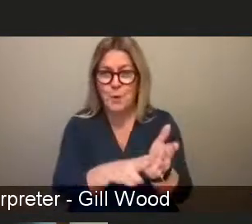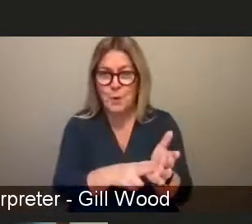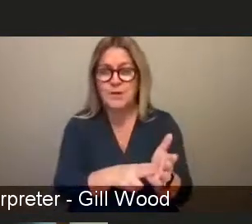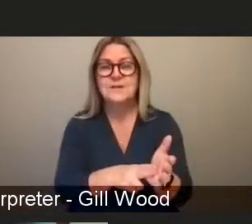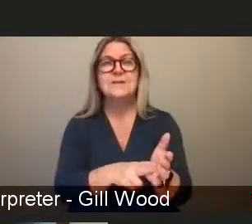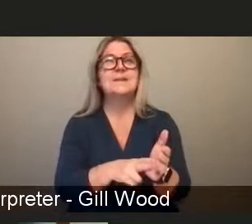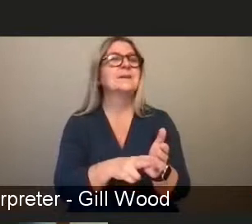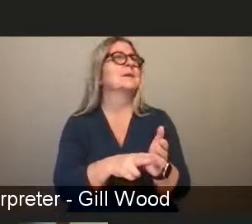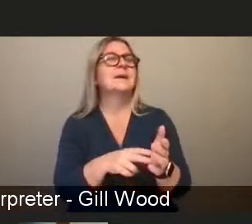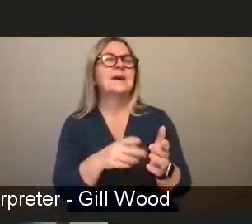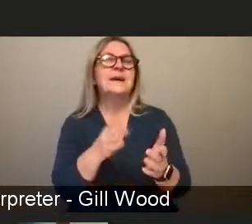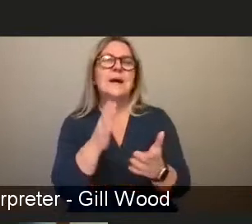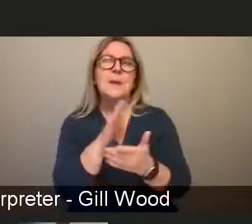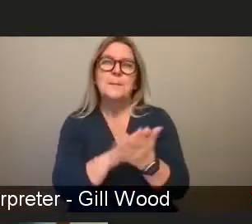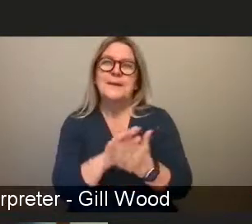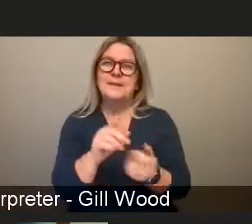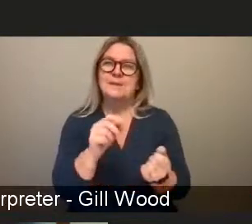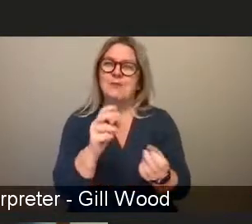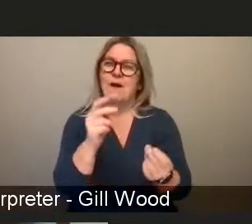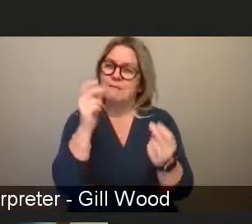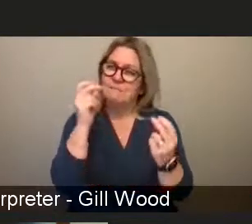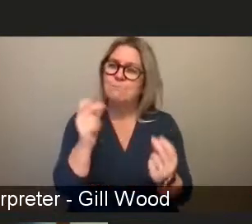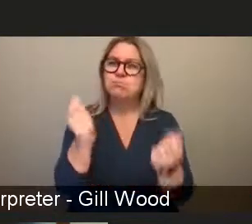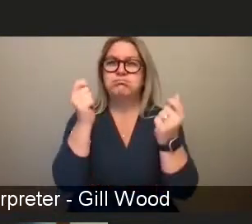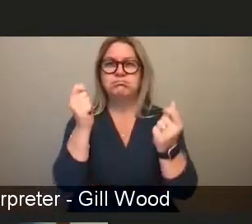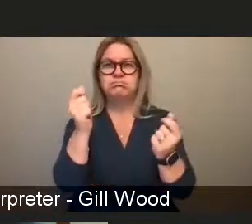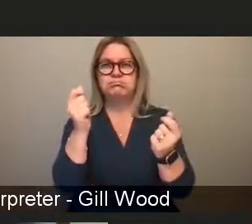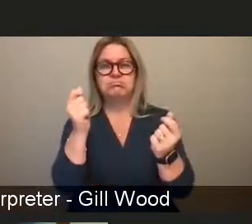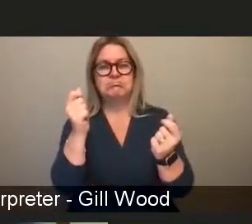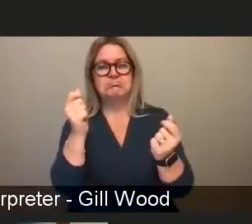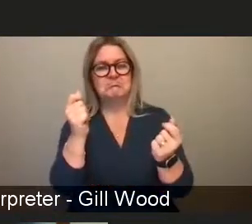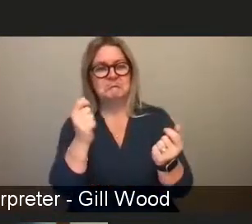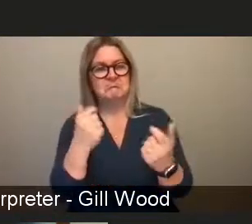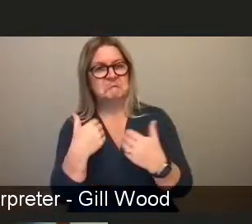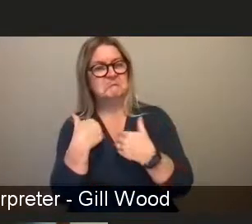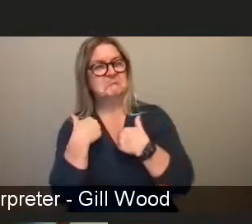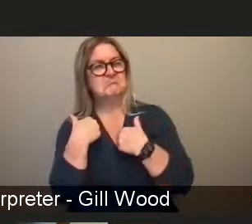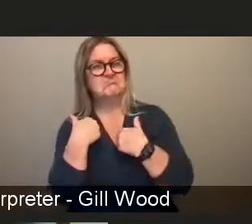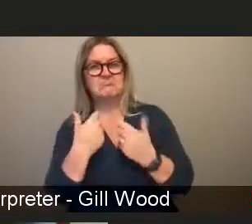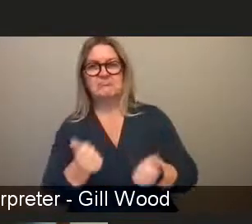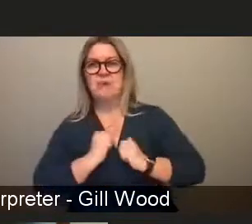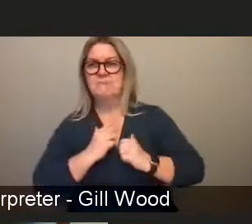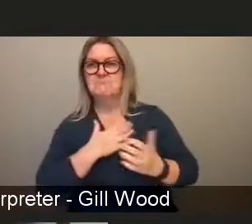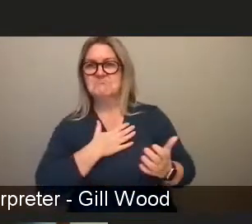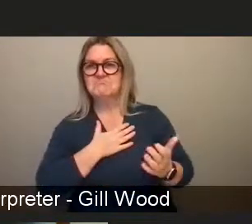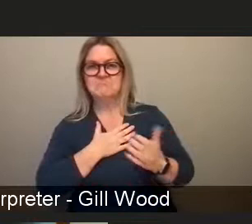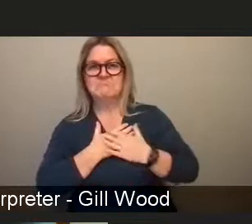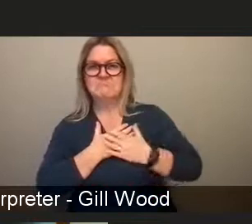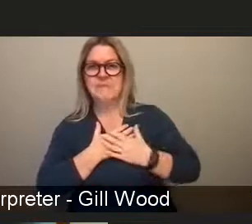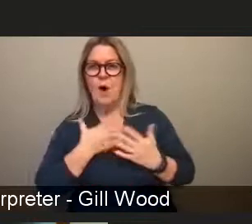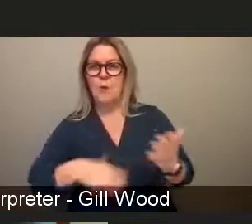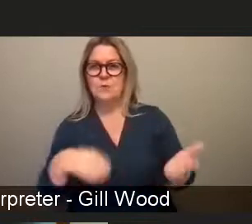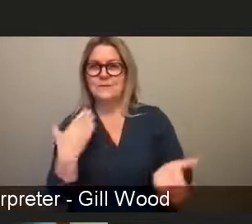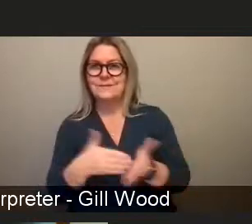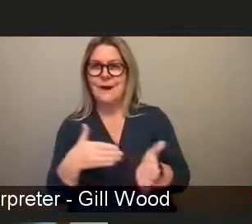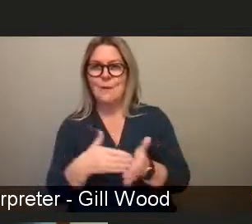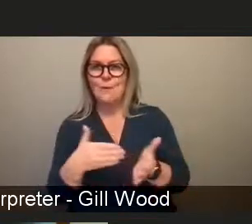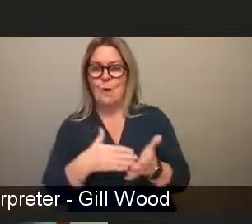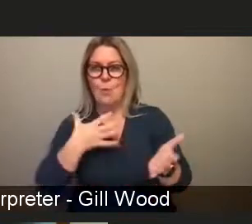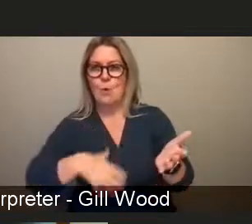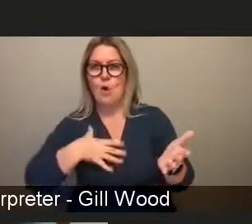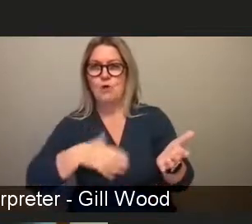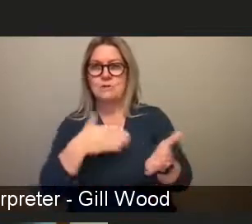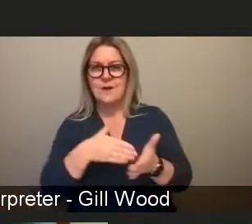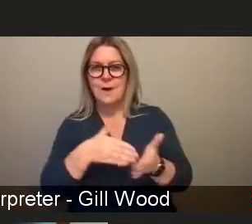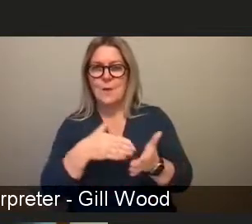gratification and entitlement to something right now right now and because so much more of our